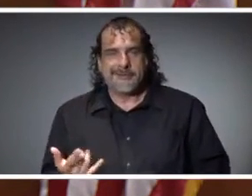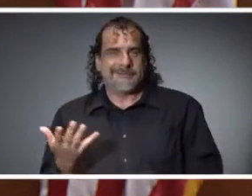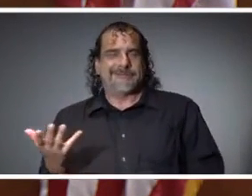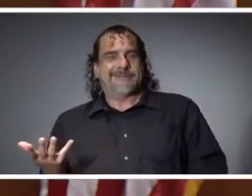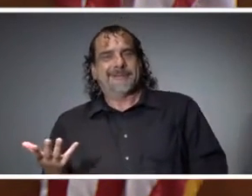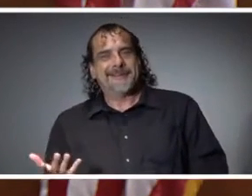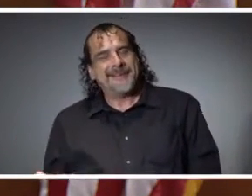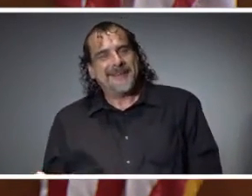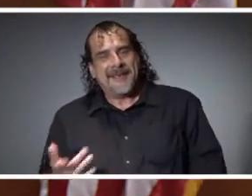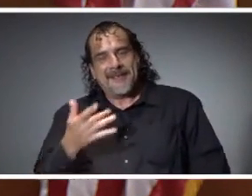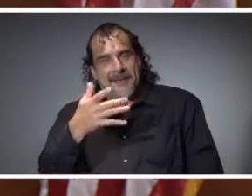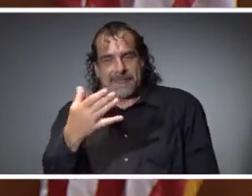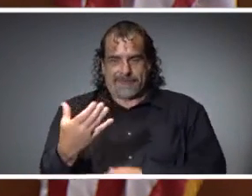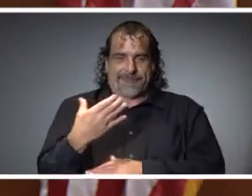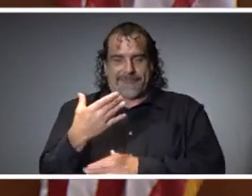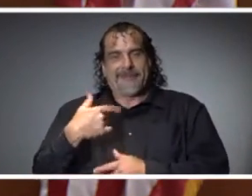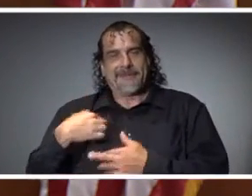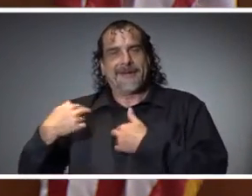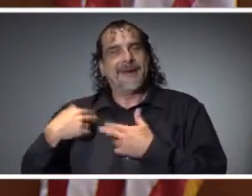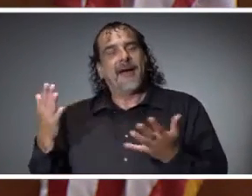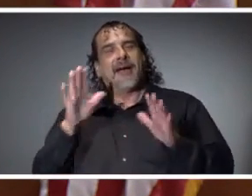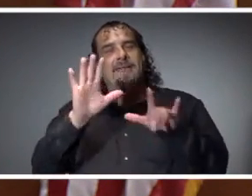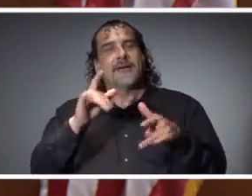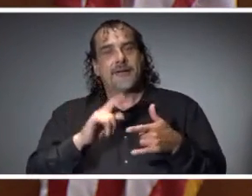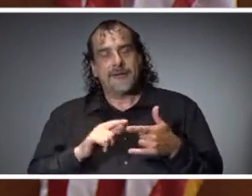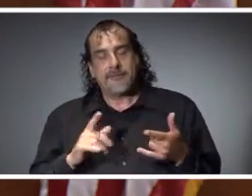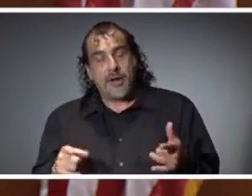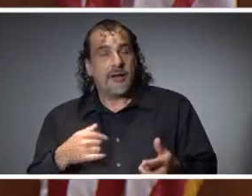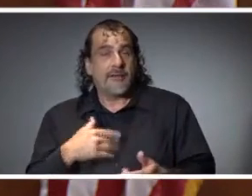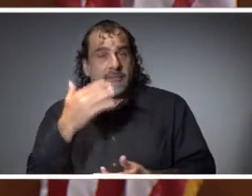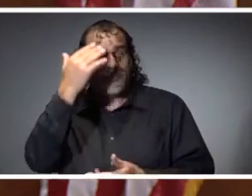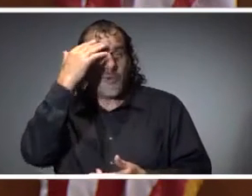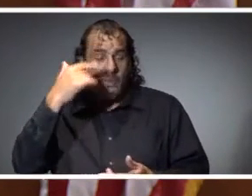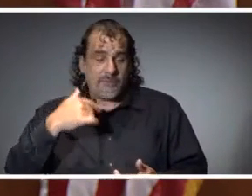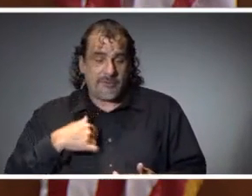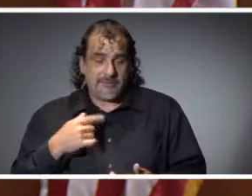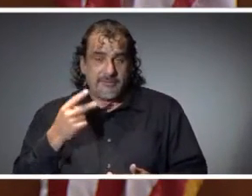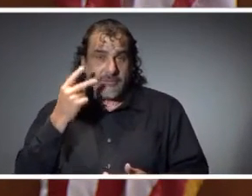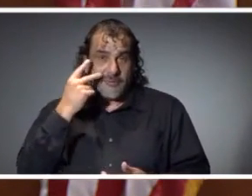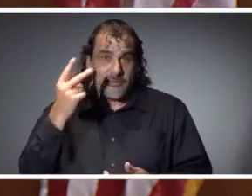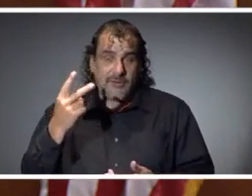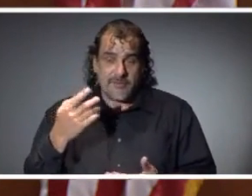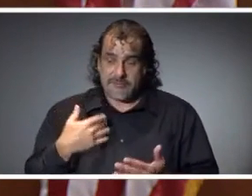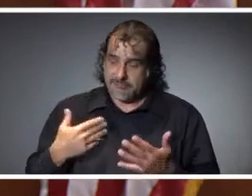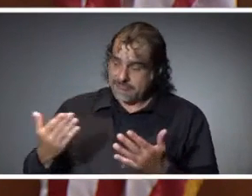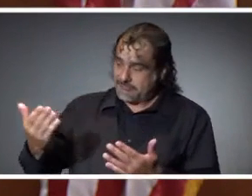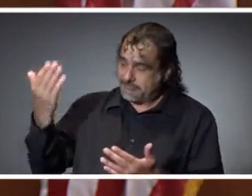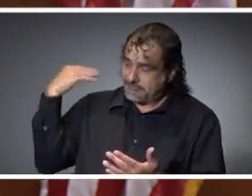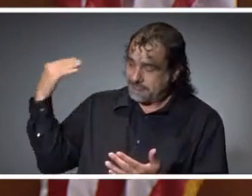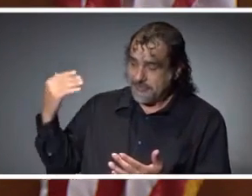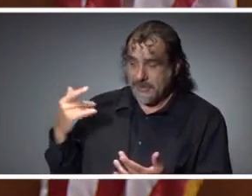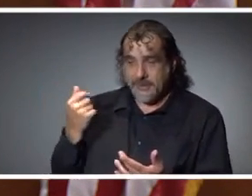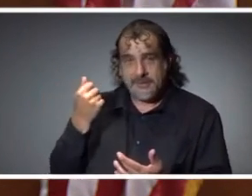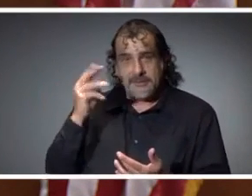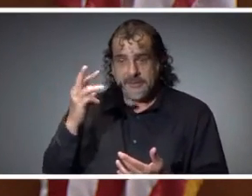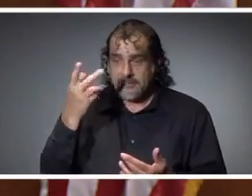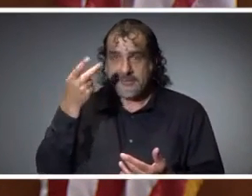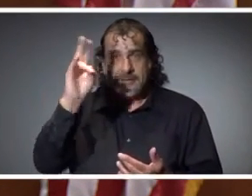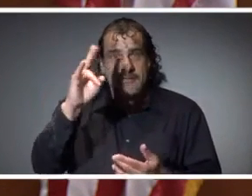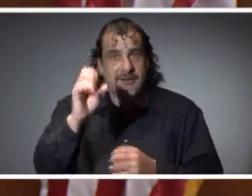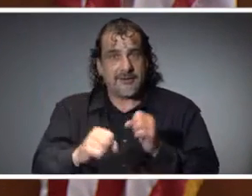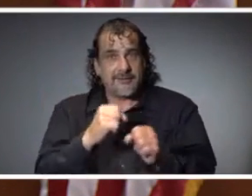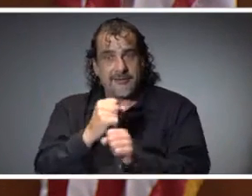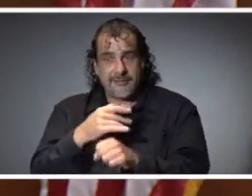the one thing that I think those of you who have watched me over the next day over the last 16 years 17 years now